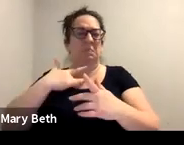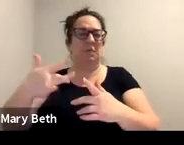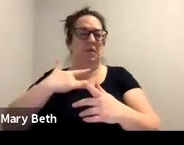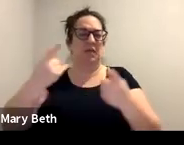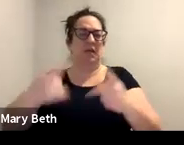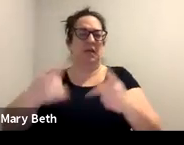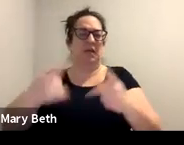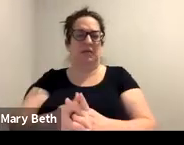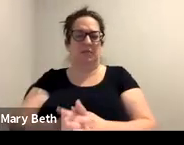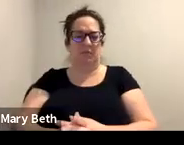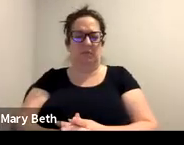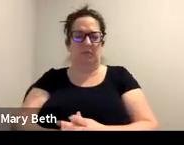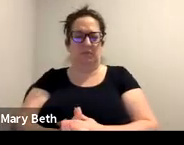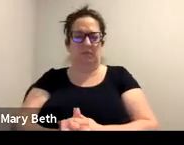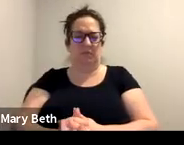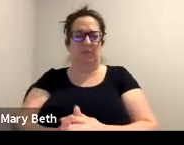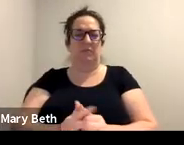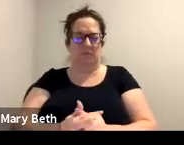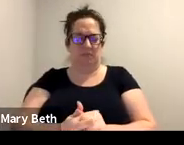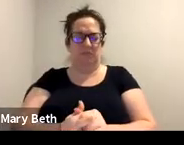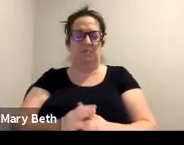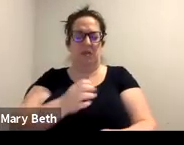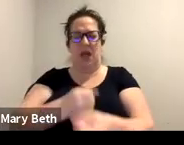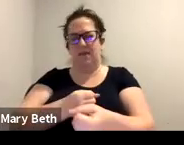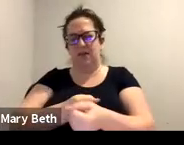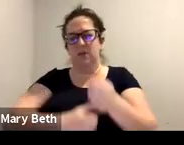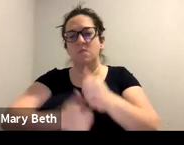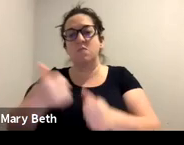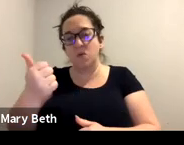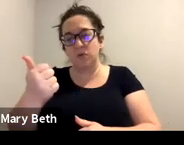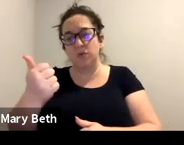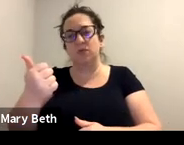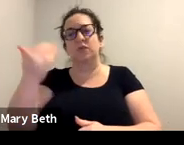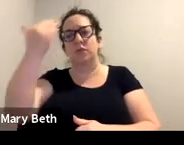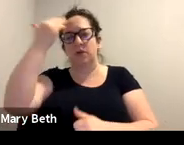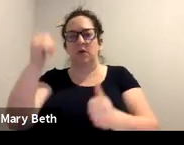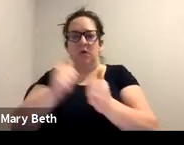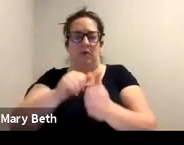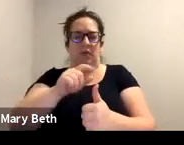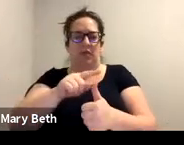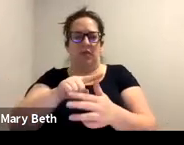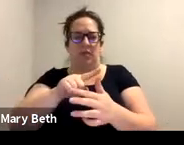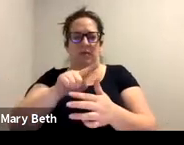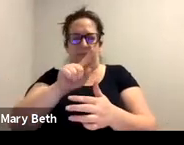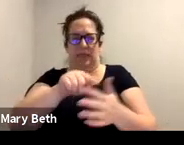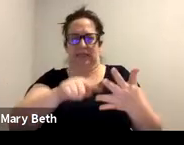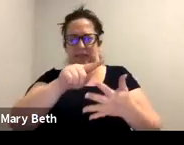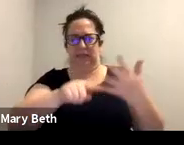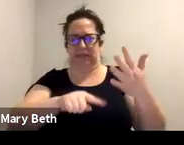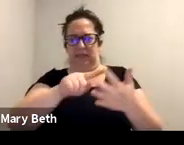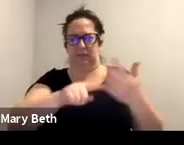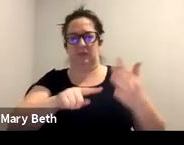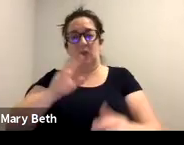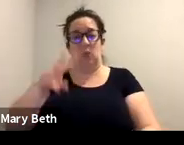advocates most familiar with. But just a reminder, Washington actually has six different